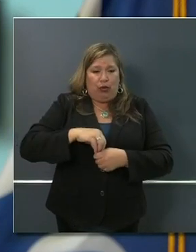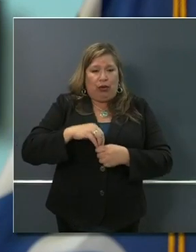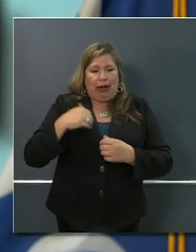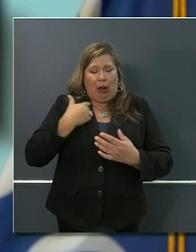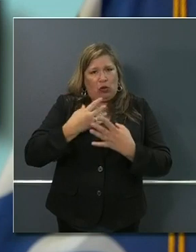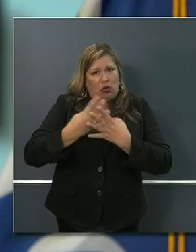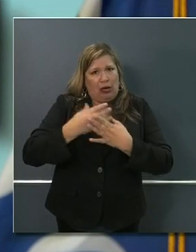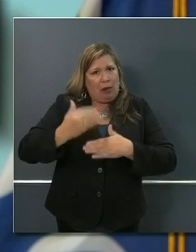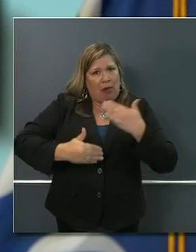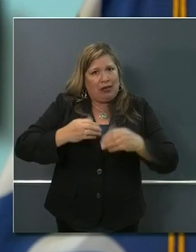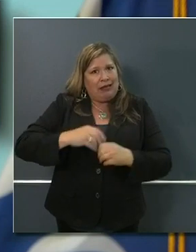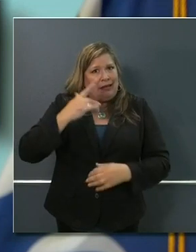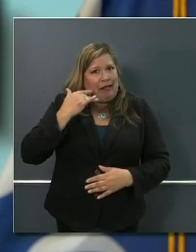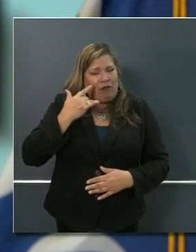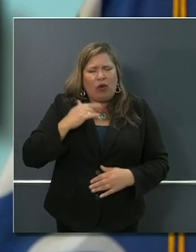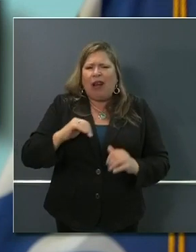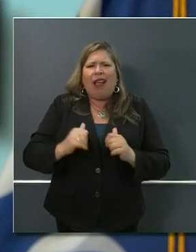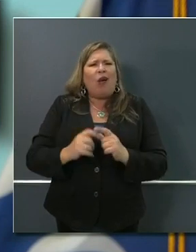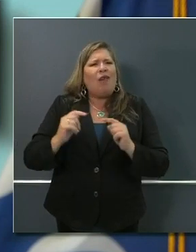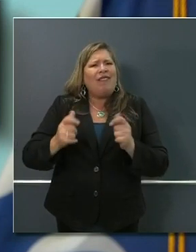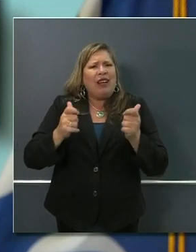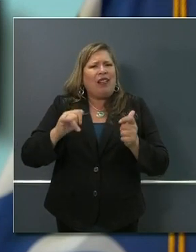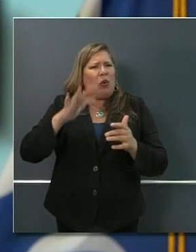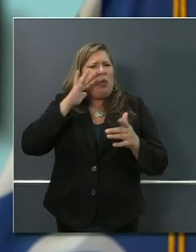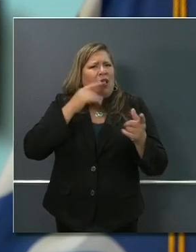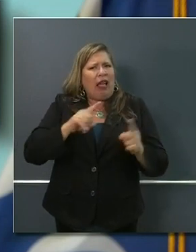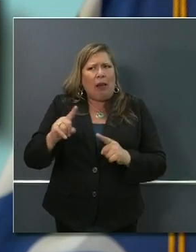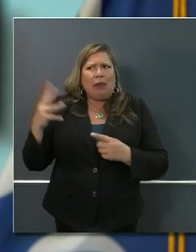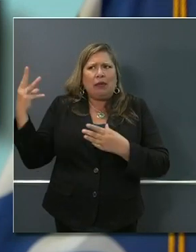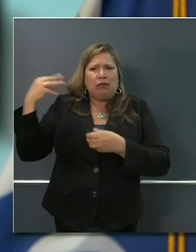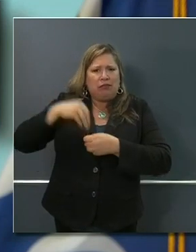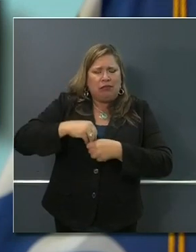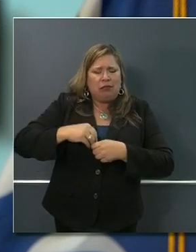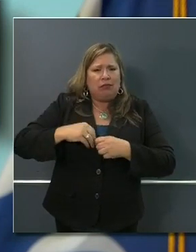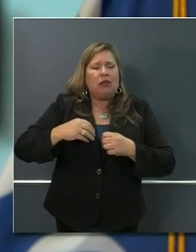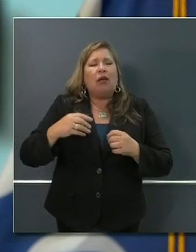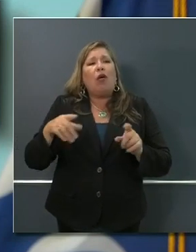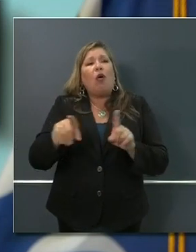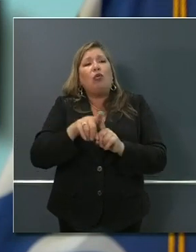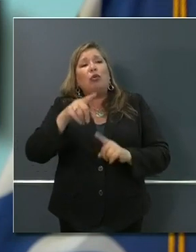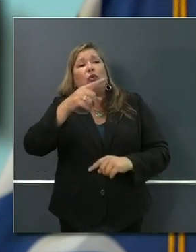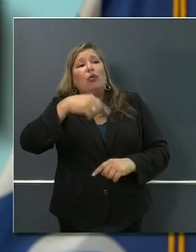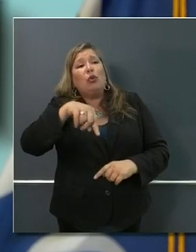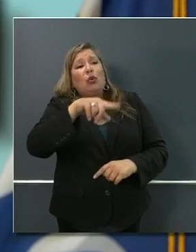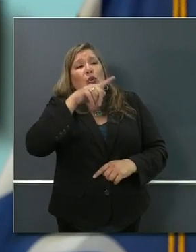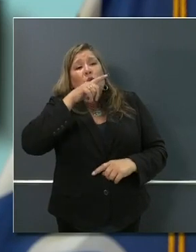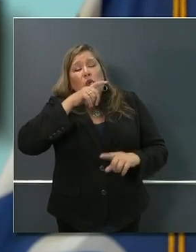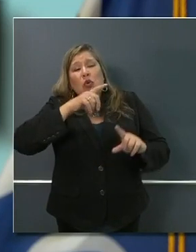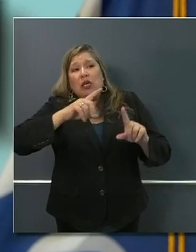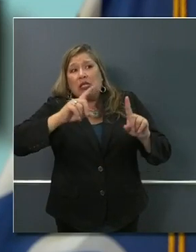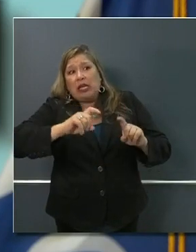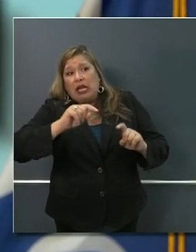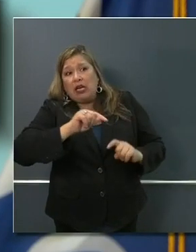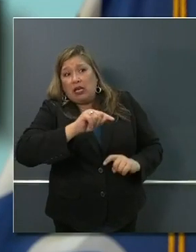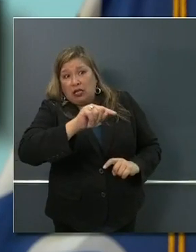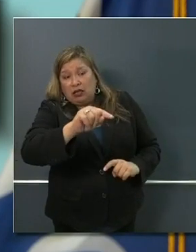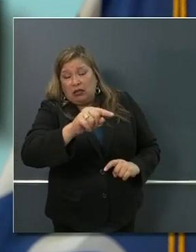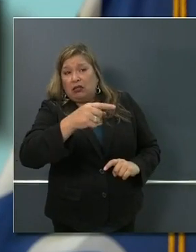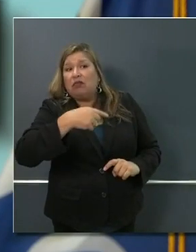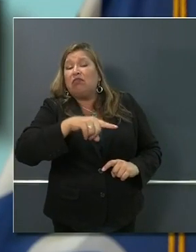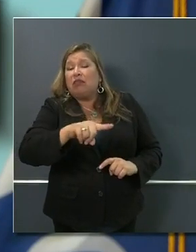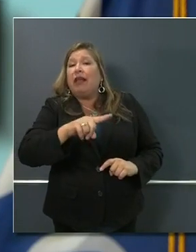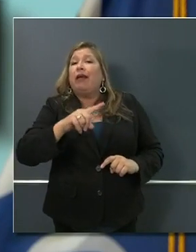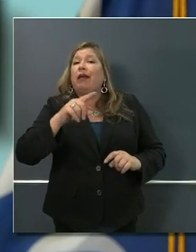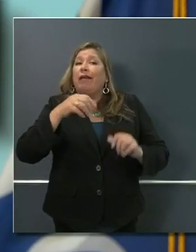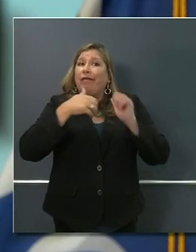and what kind of processes will be in place to make sure that the different testing sites that the state is contracted with are, in fact, implementing that